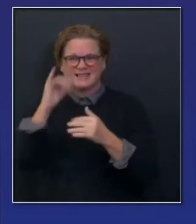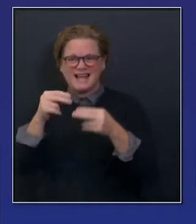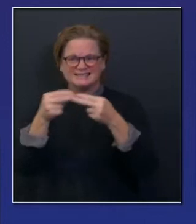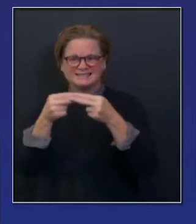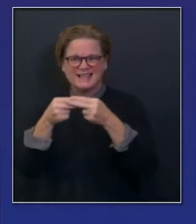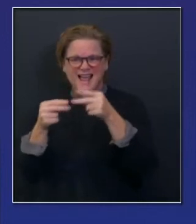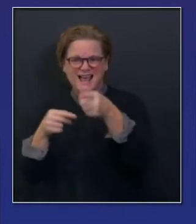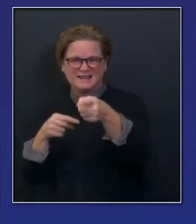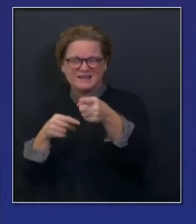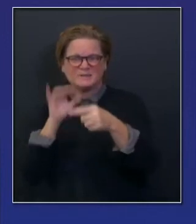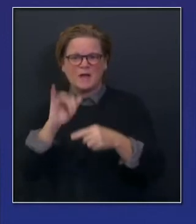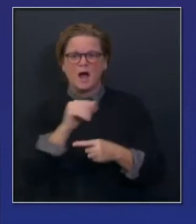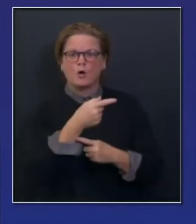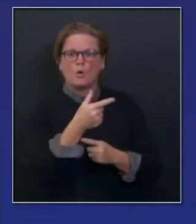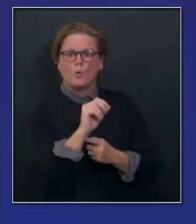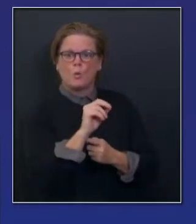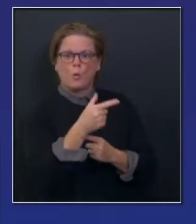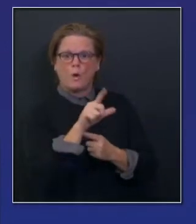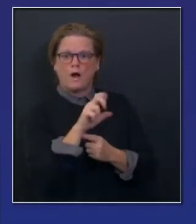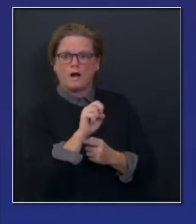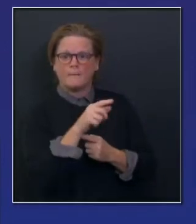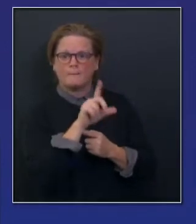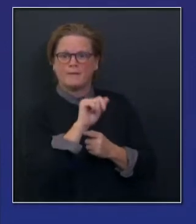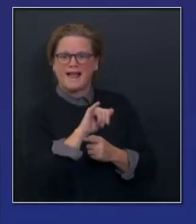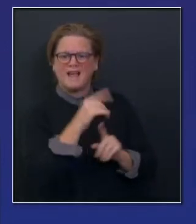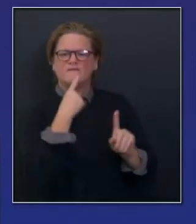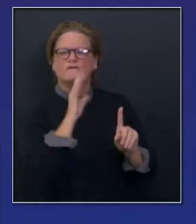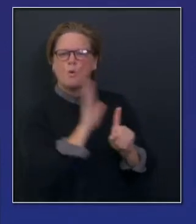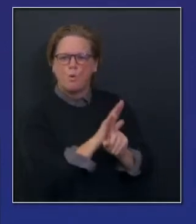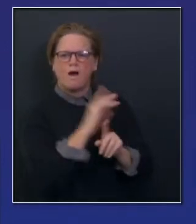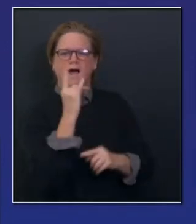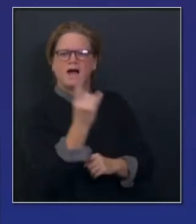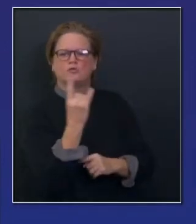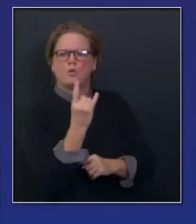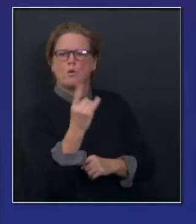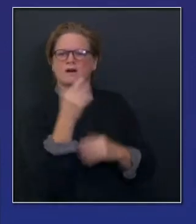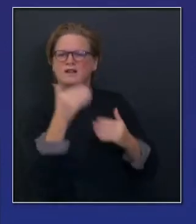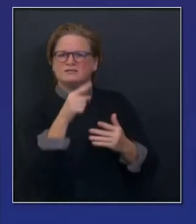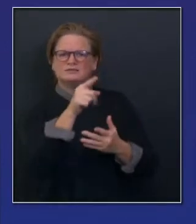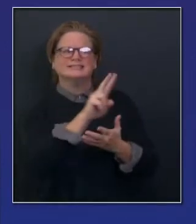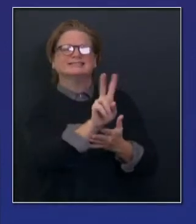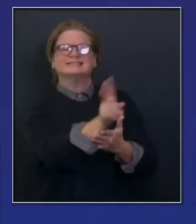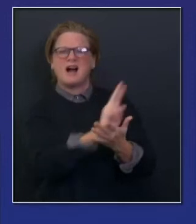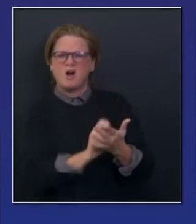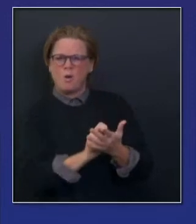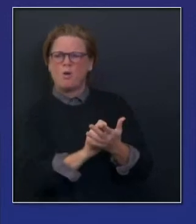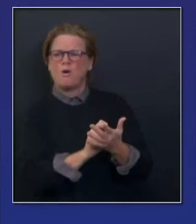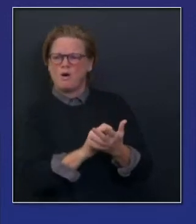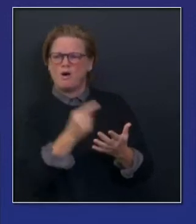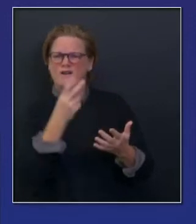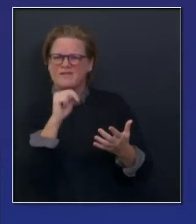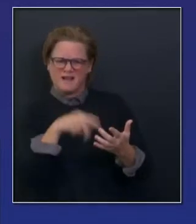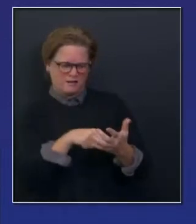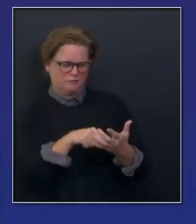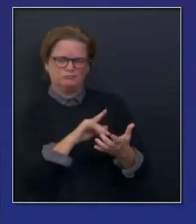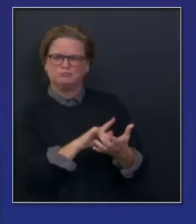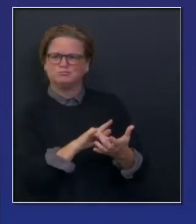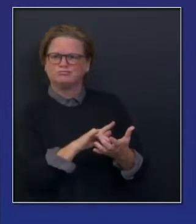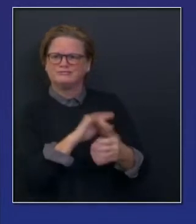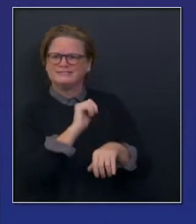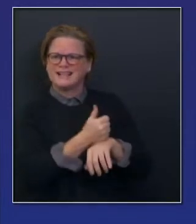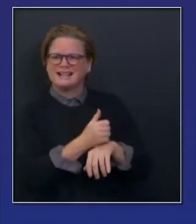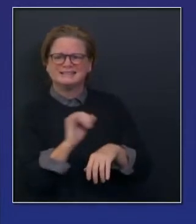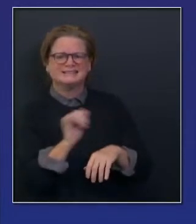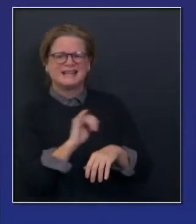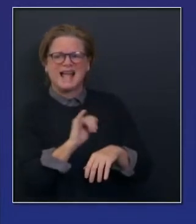You just go to Google Play, and you can download the app and learn more about what it is and what it